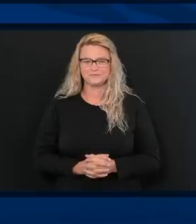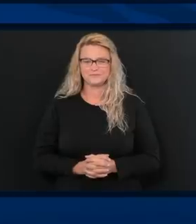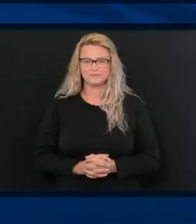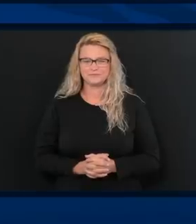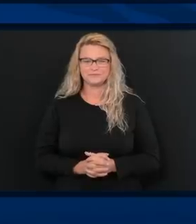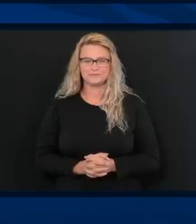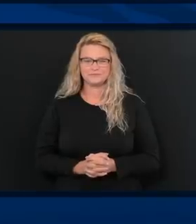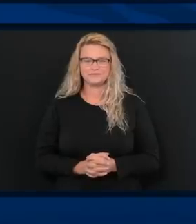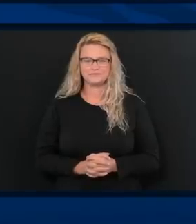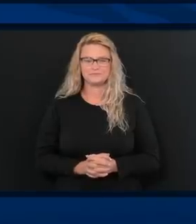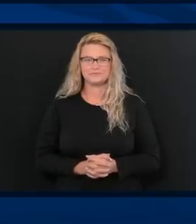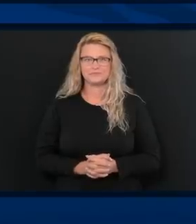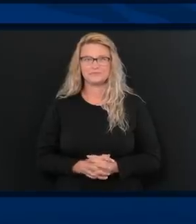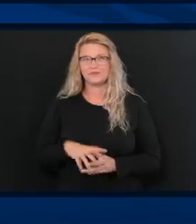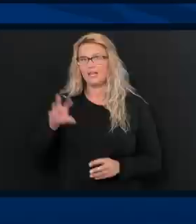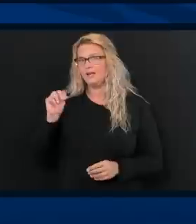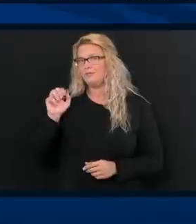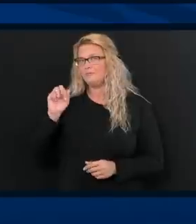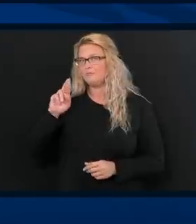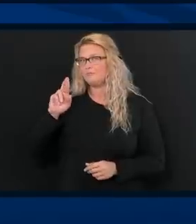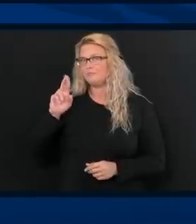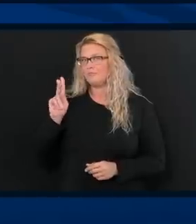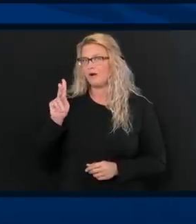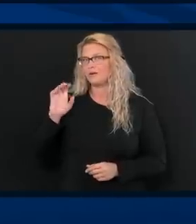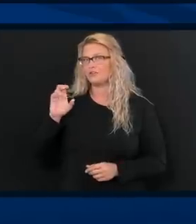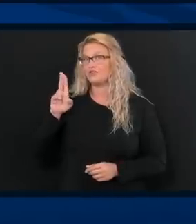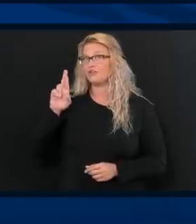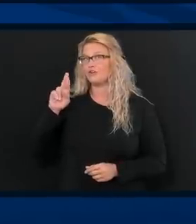All right. Thank you, Charles. Next to Mark Curtis with Next Star Media.